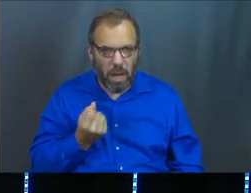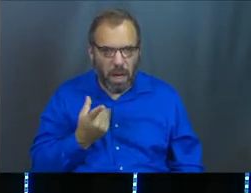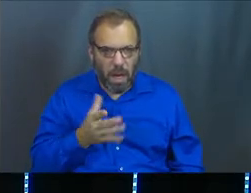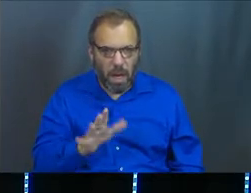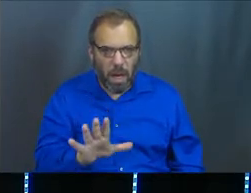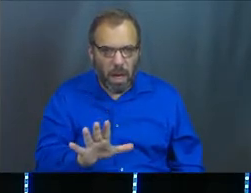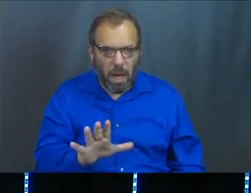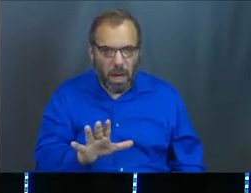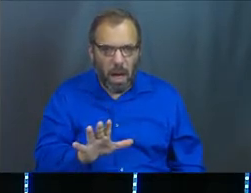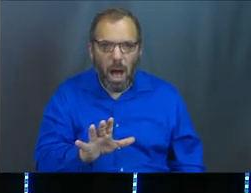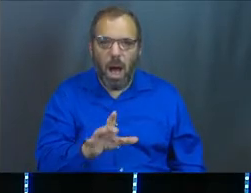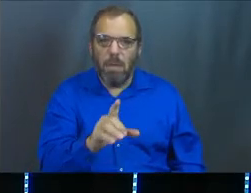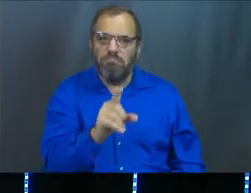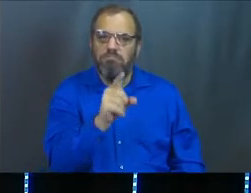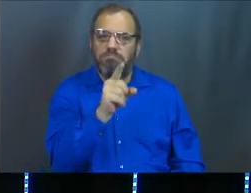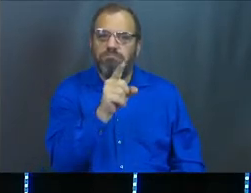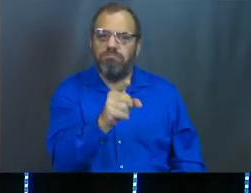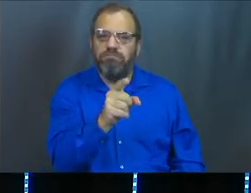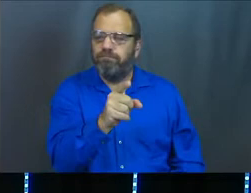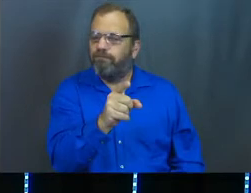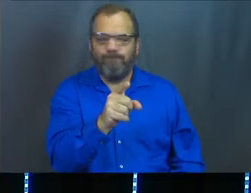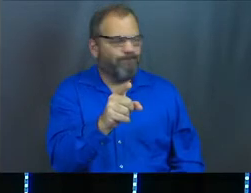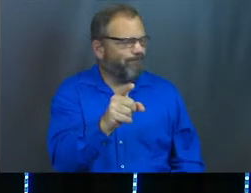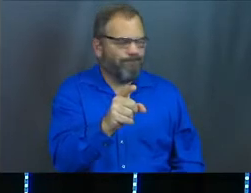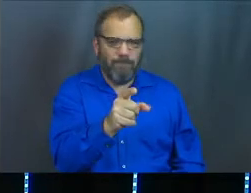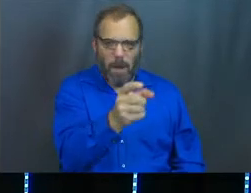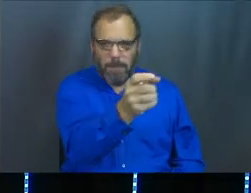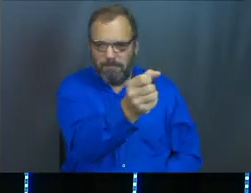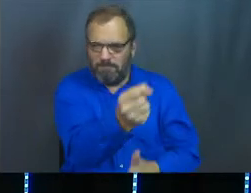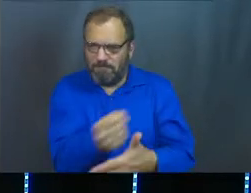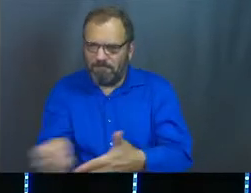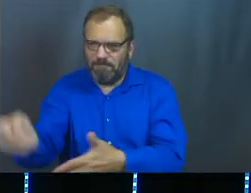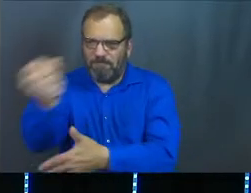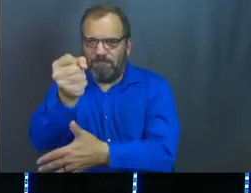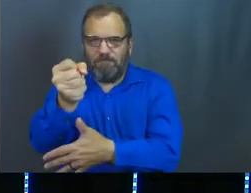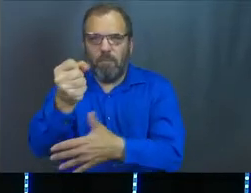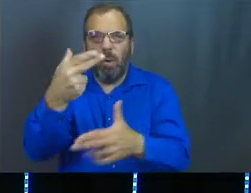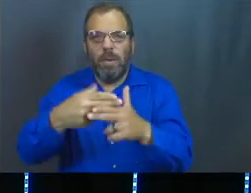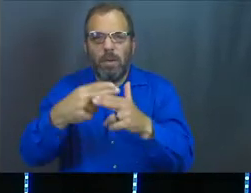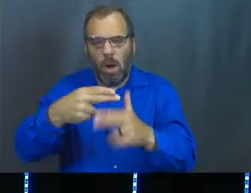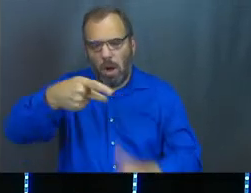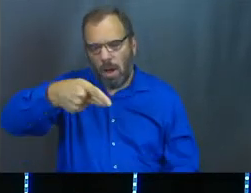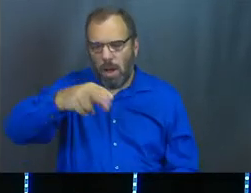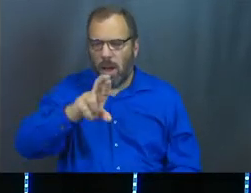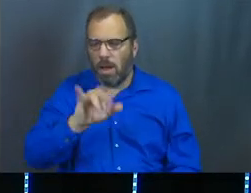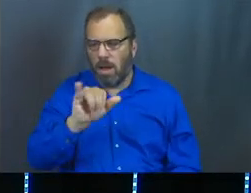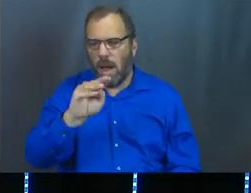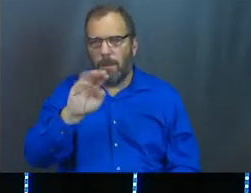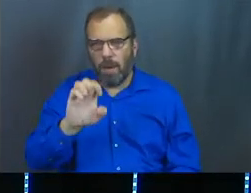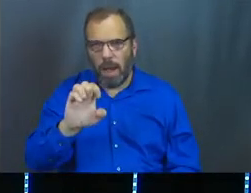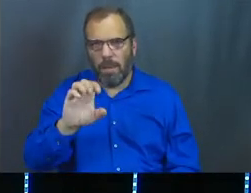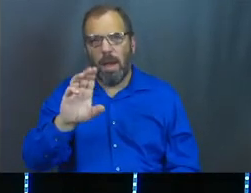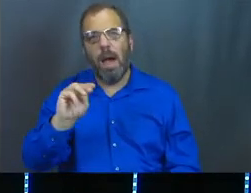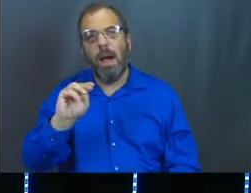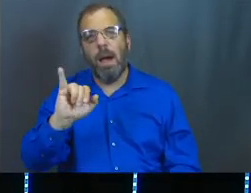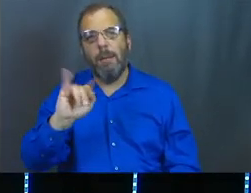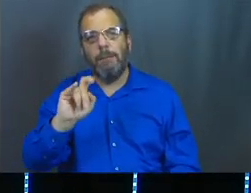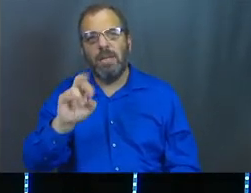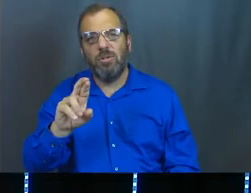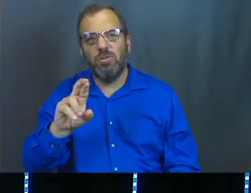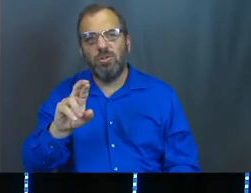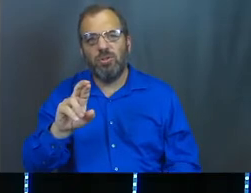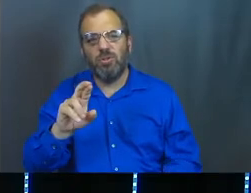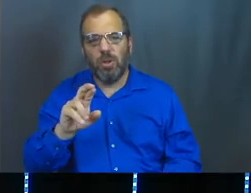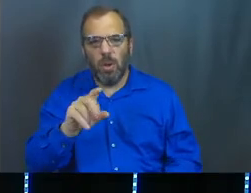he's about to make Joseph prime minister of the whole land. Some of you guys know this part of the story. Joseph